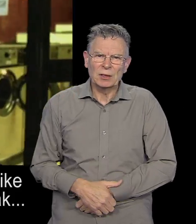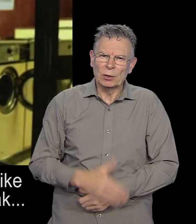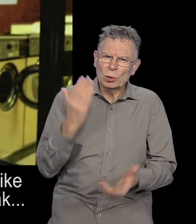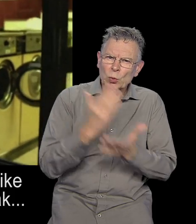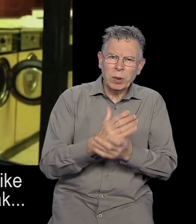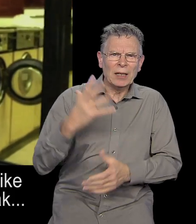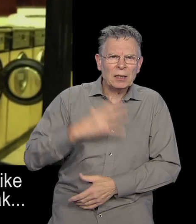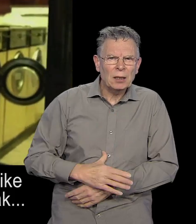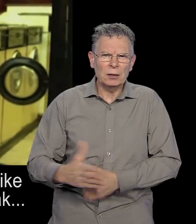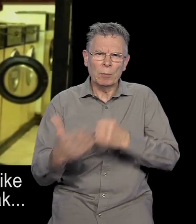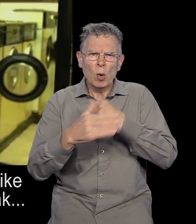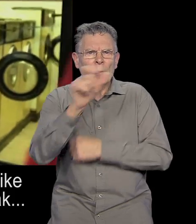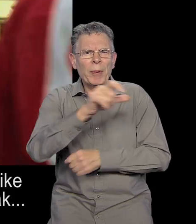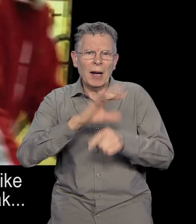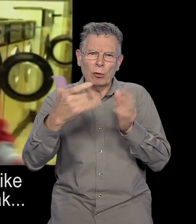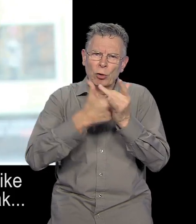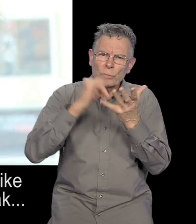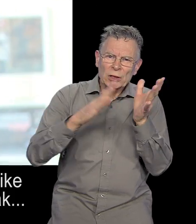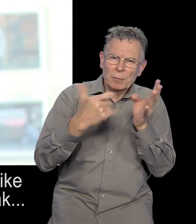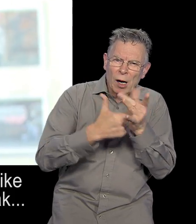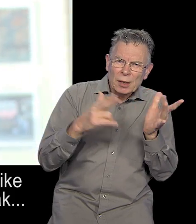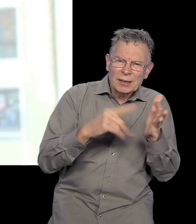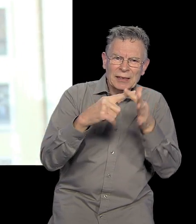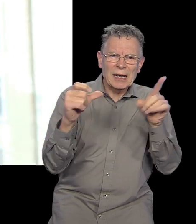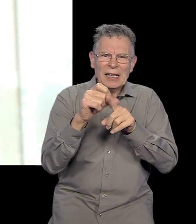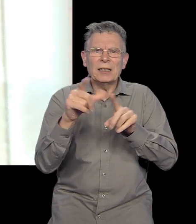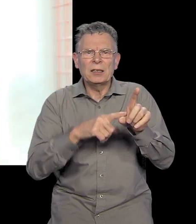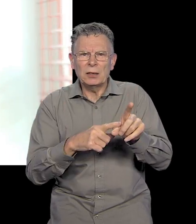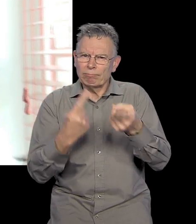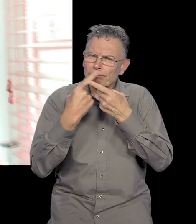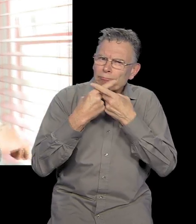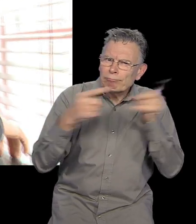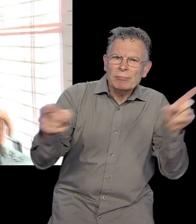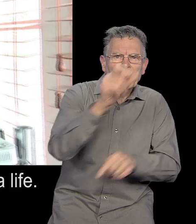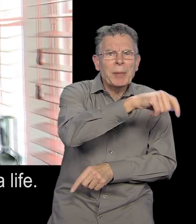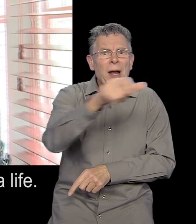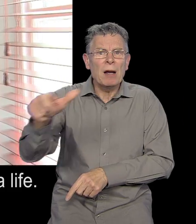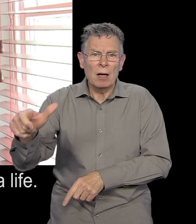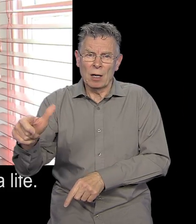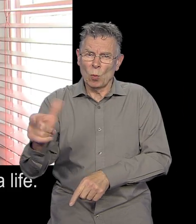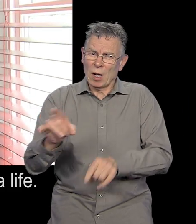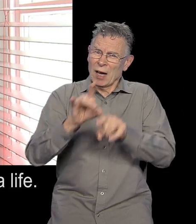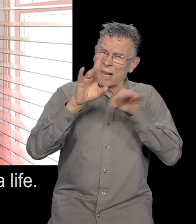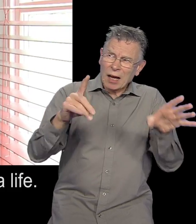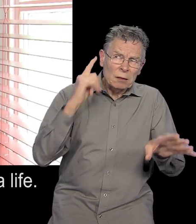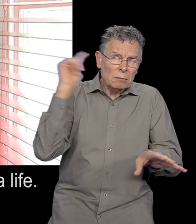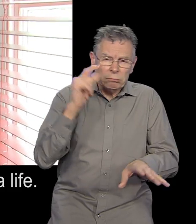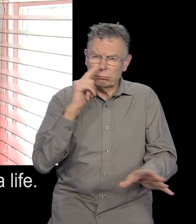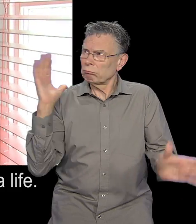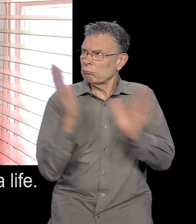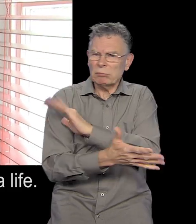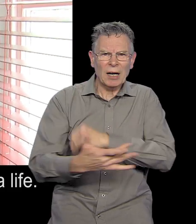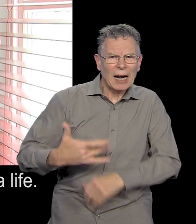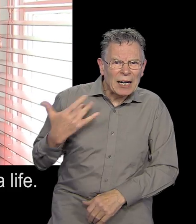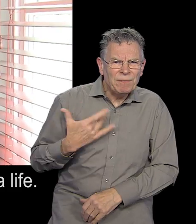Surely we need more people like Chris Martin and Eddie to speak publicly about a condition that can have such a devastating impact on a